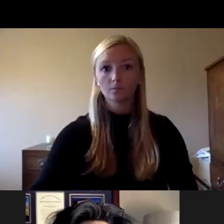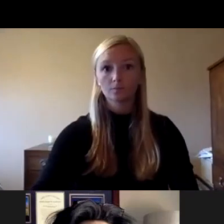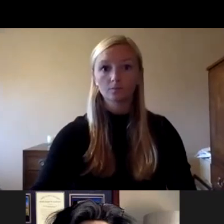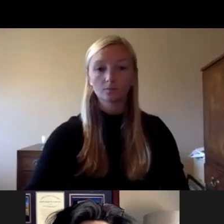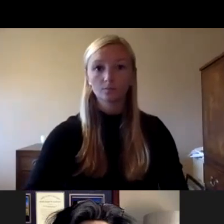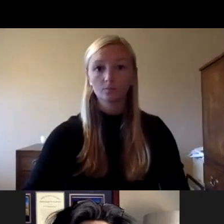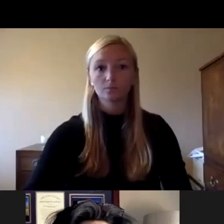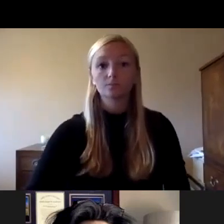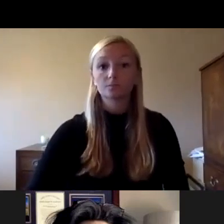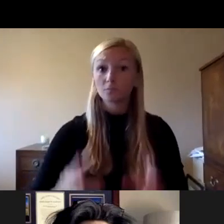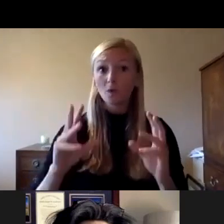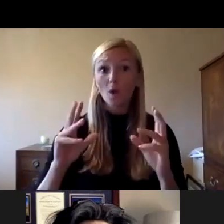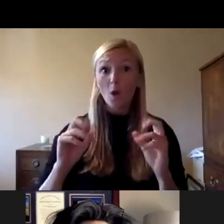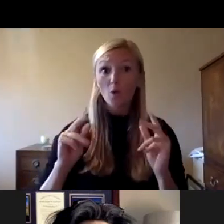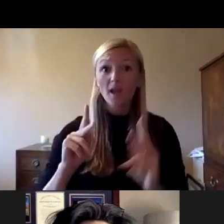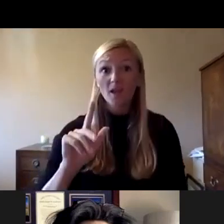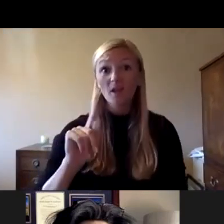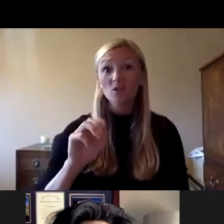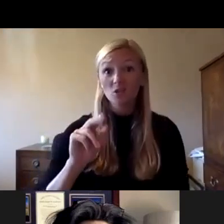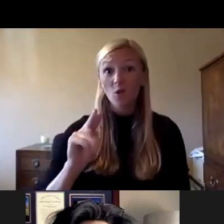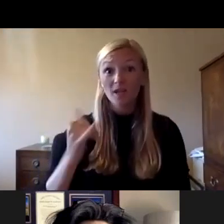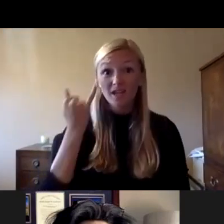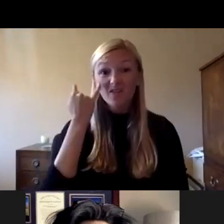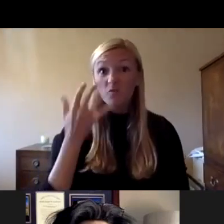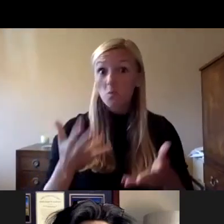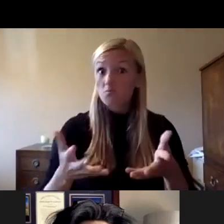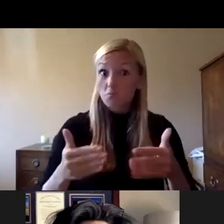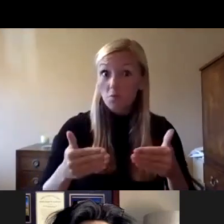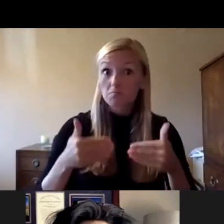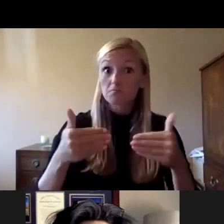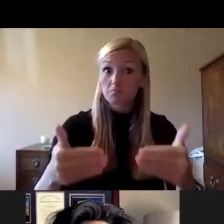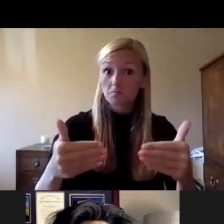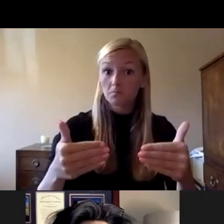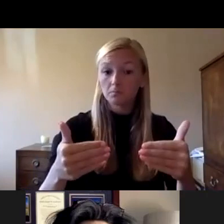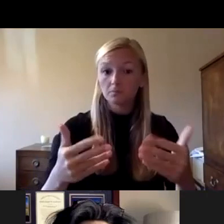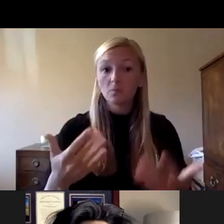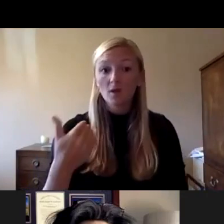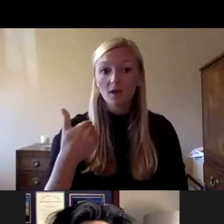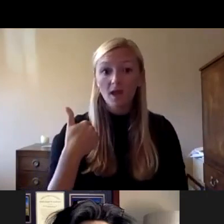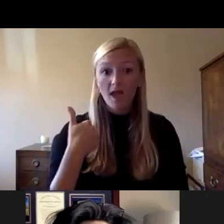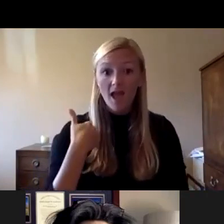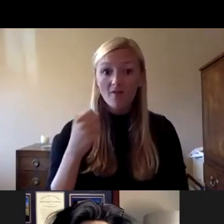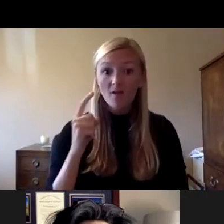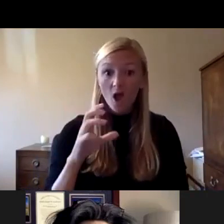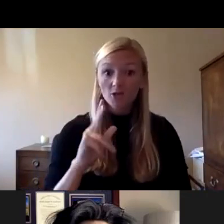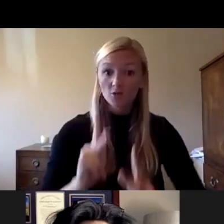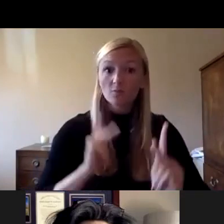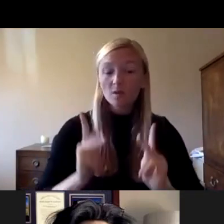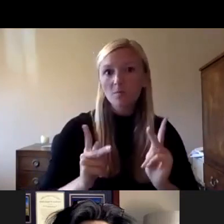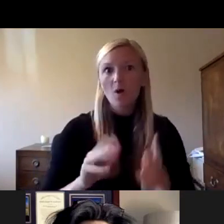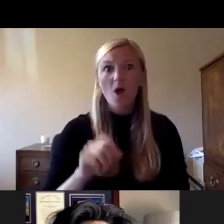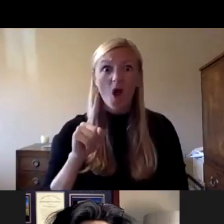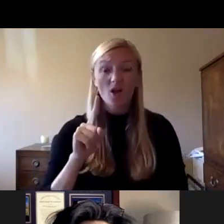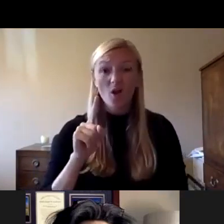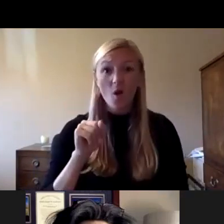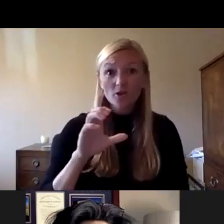okay Tony if you if you want to maybe start we have 133 people already